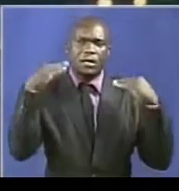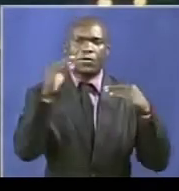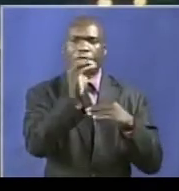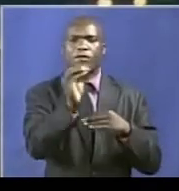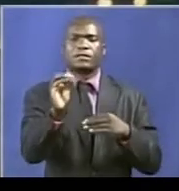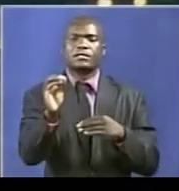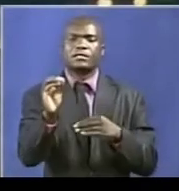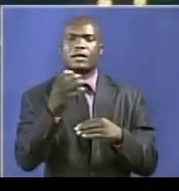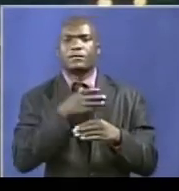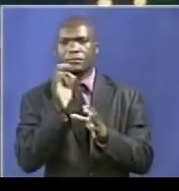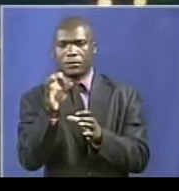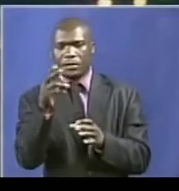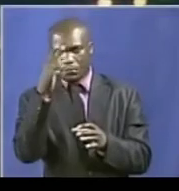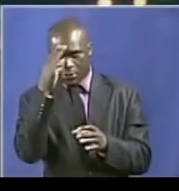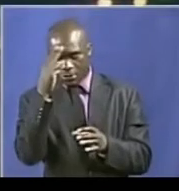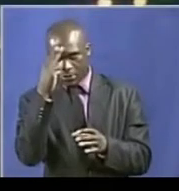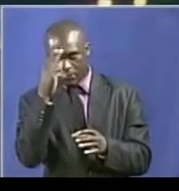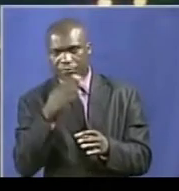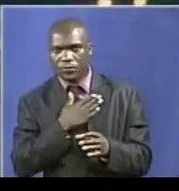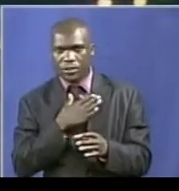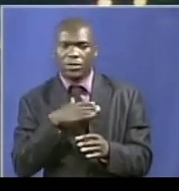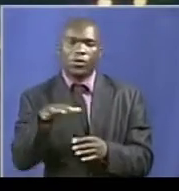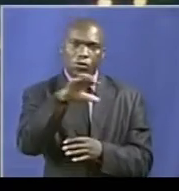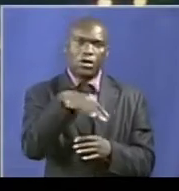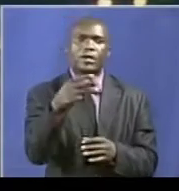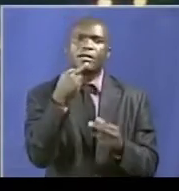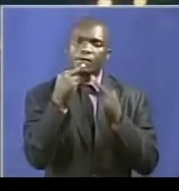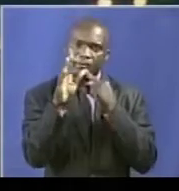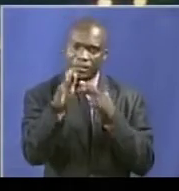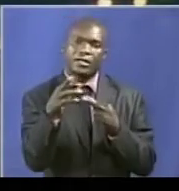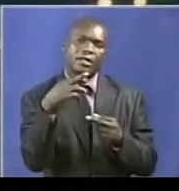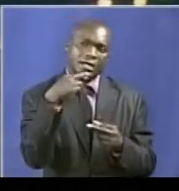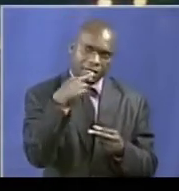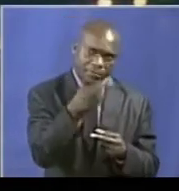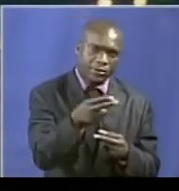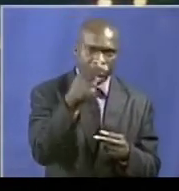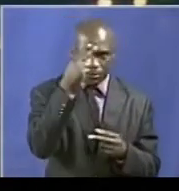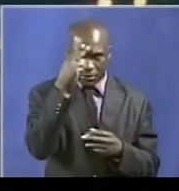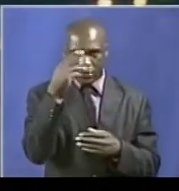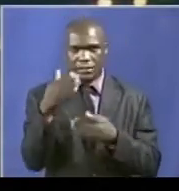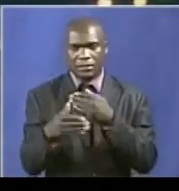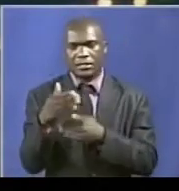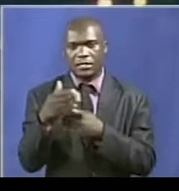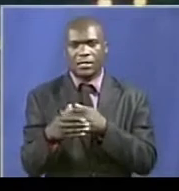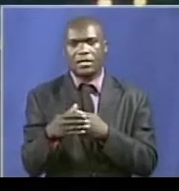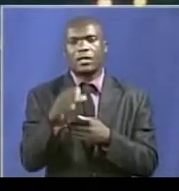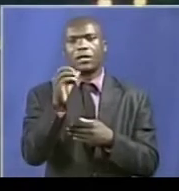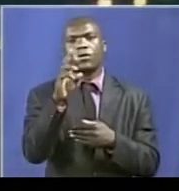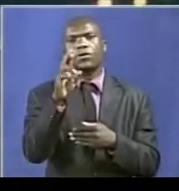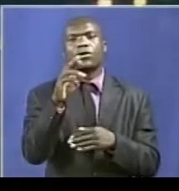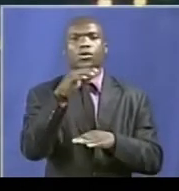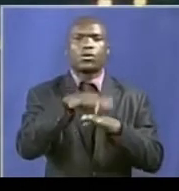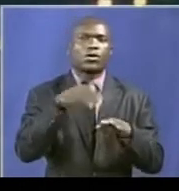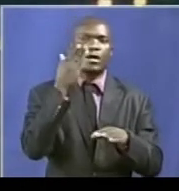officials. Police are also appealing to anybody with information to report to the nearest police station or to call on